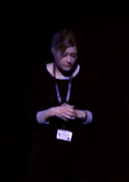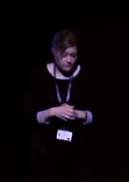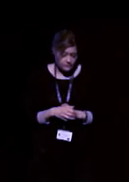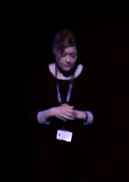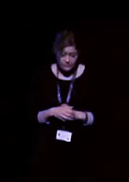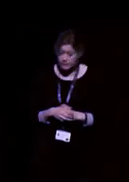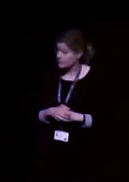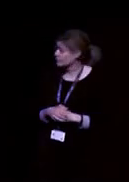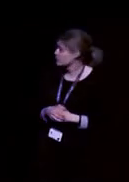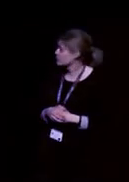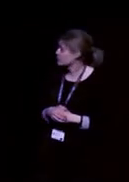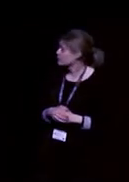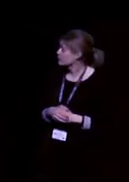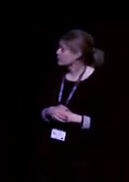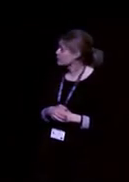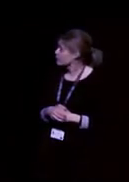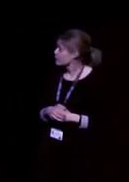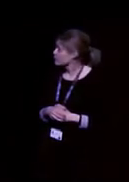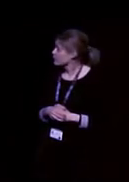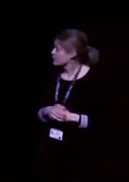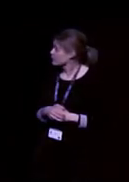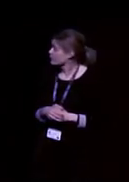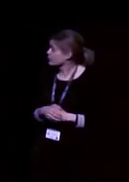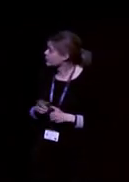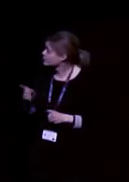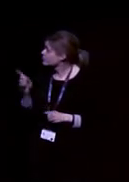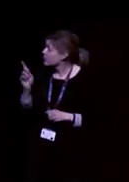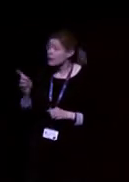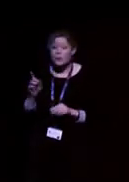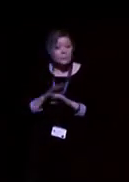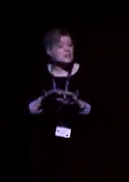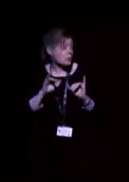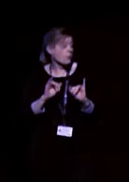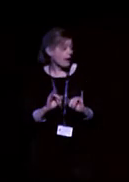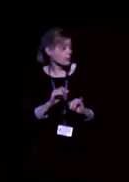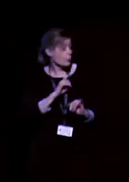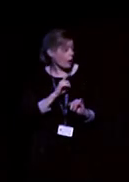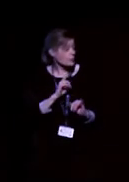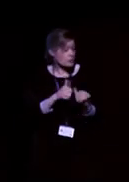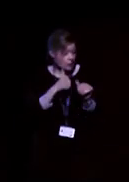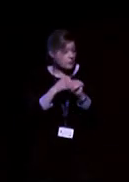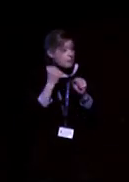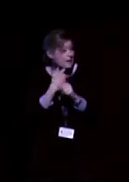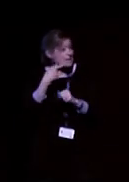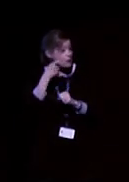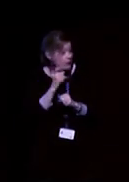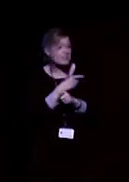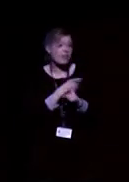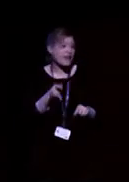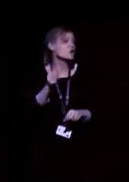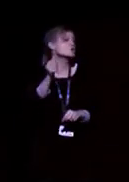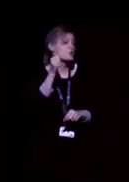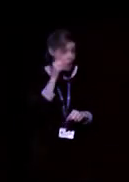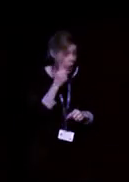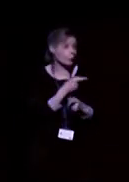But it's not all bad, hearing aid manufacturers know this is the case. They are aware of this problem. And they have developed